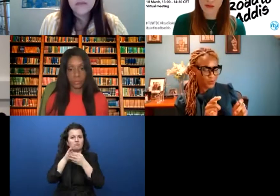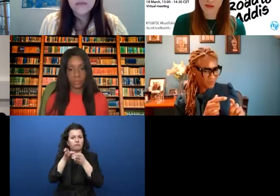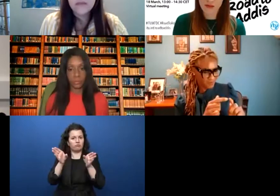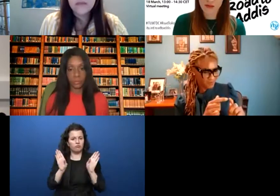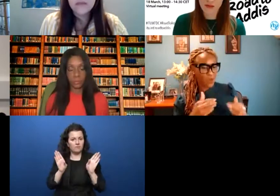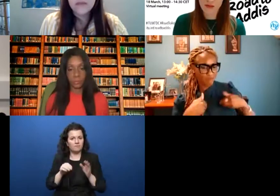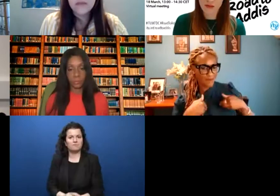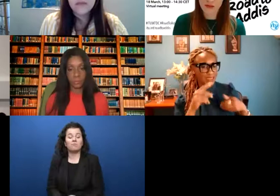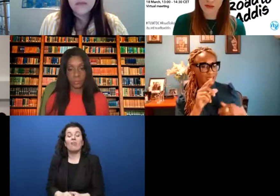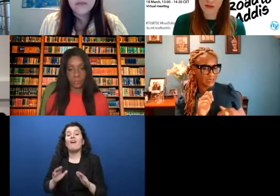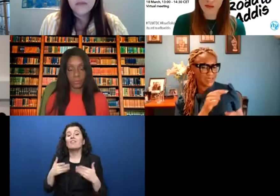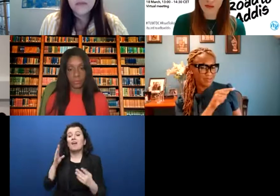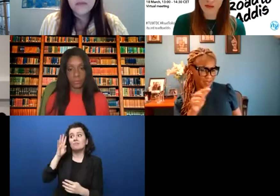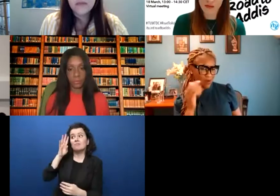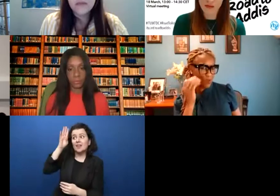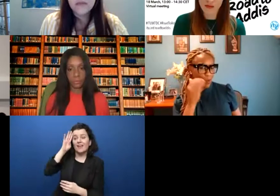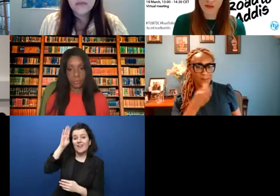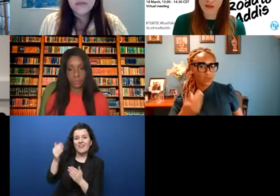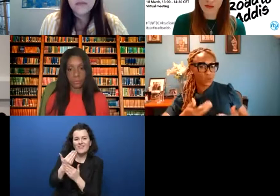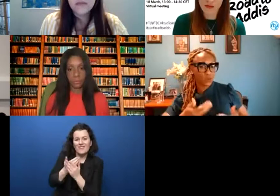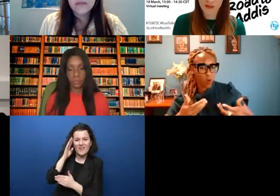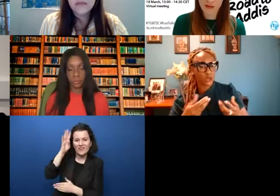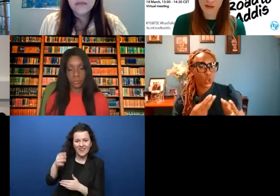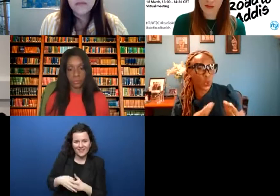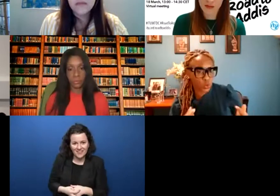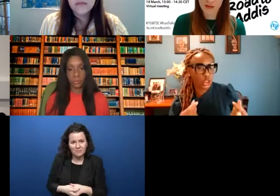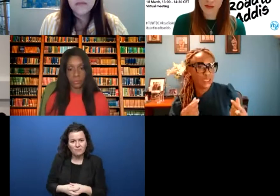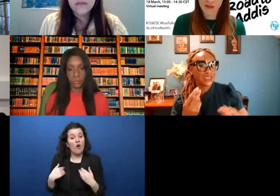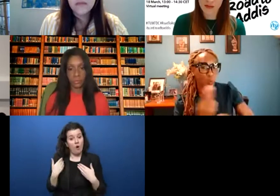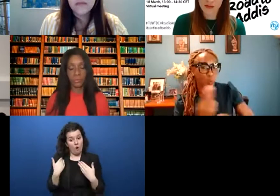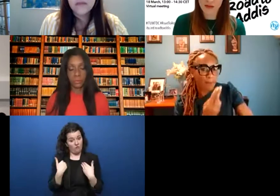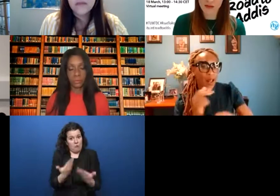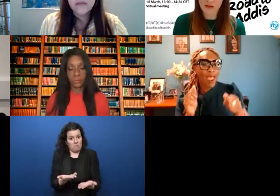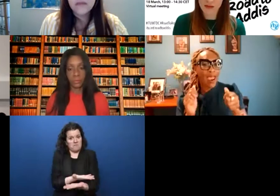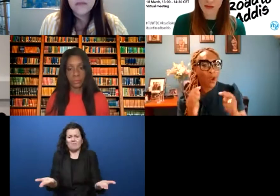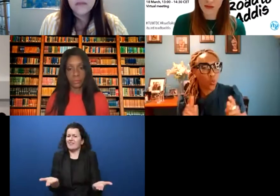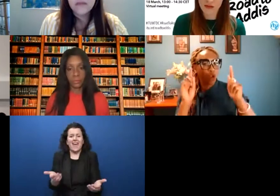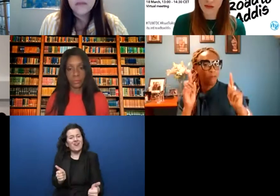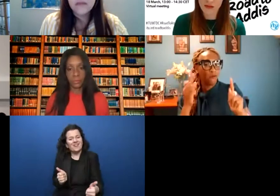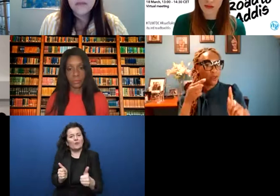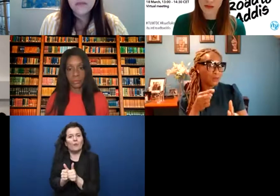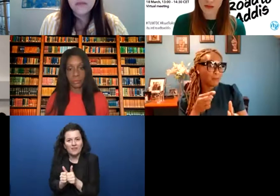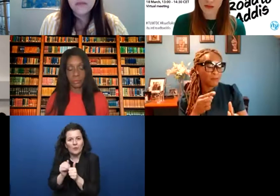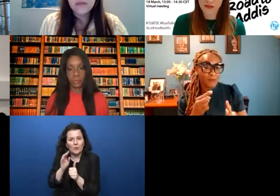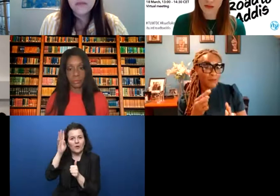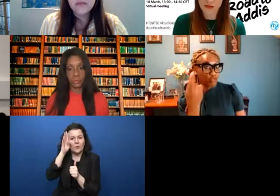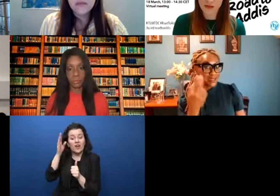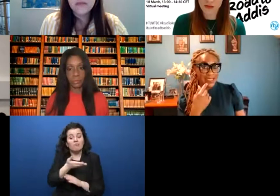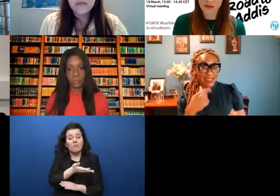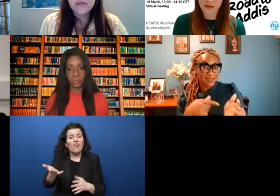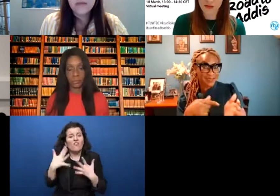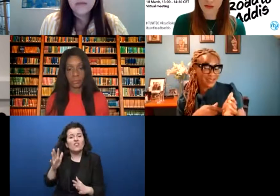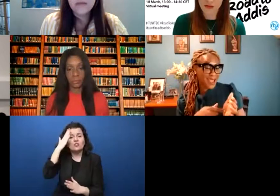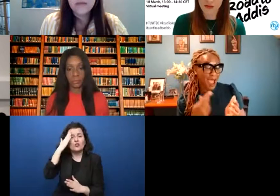Not for people with disabilities, but with people with disabilities. People with disabilities know what solutions work for